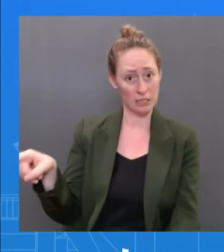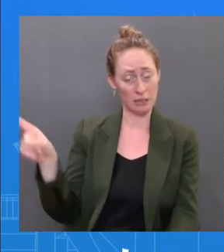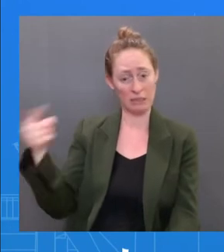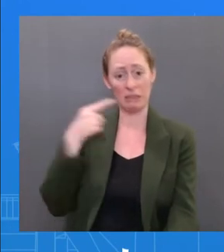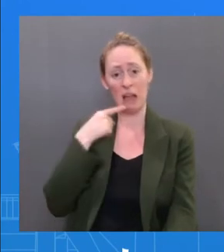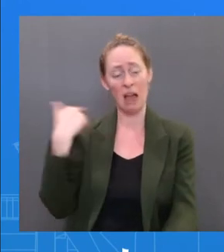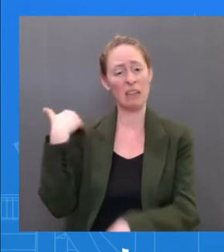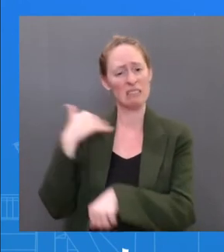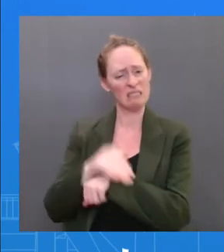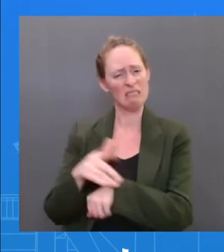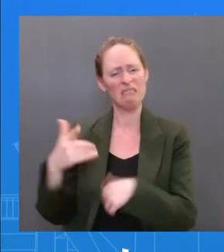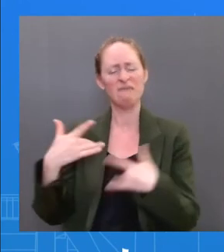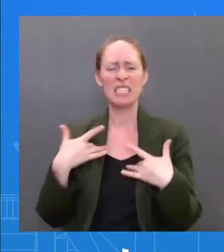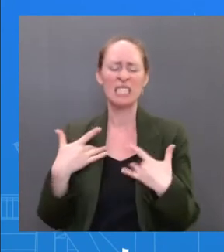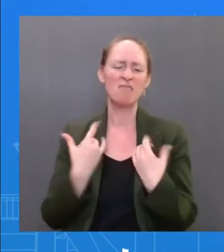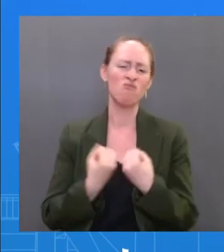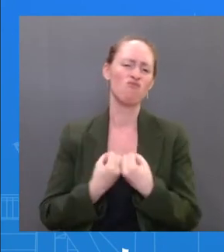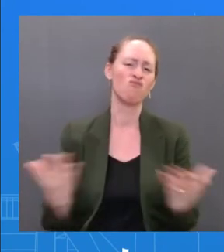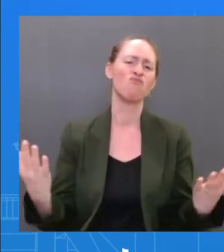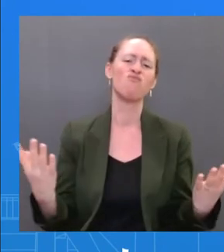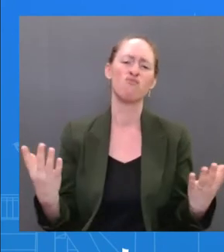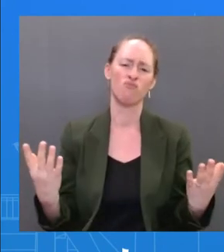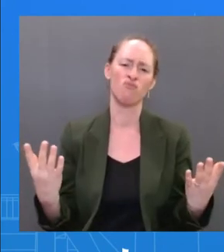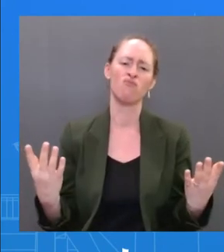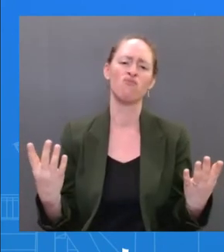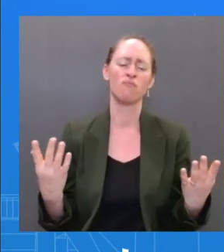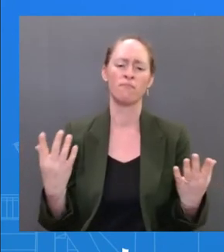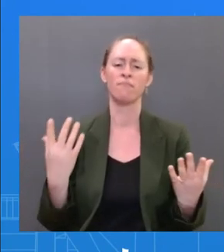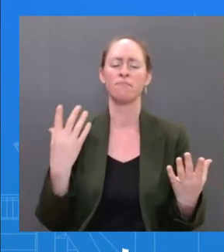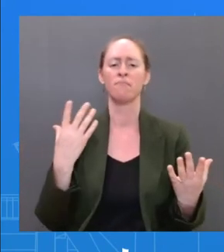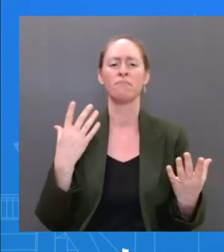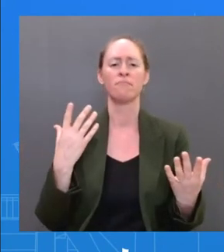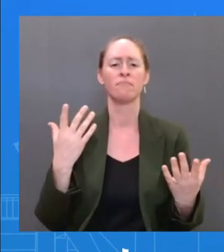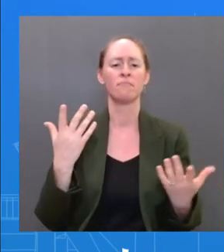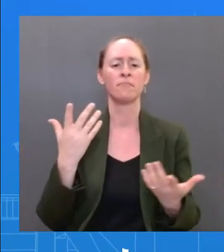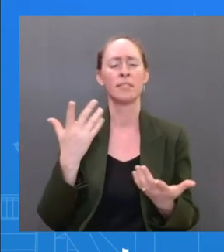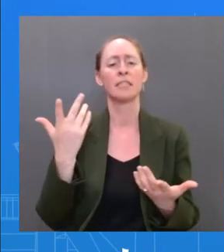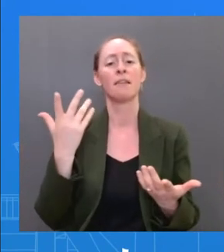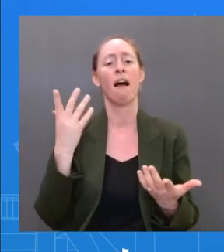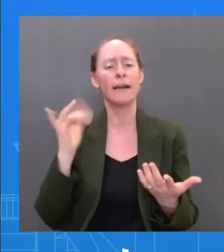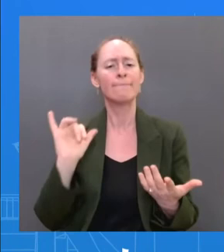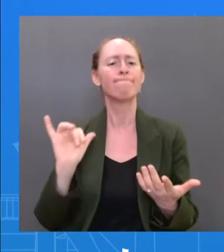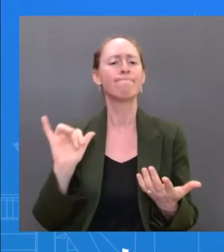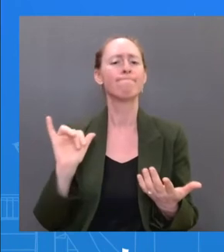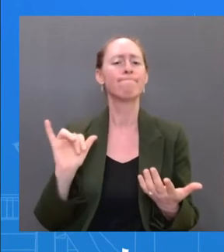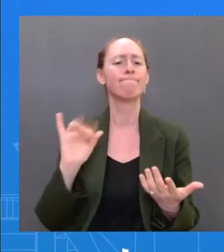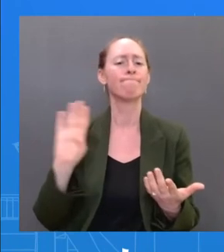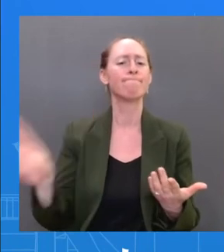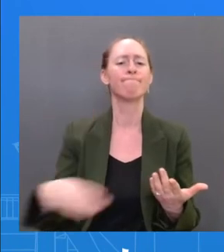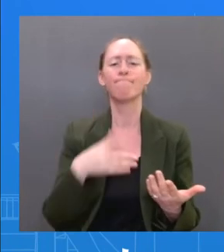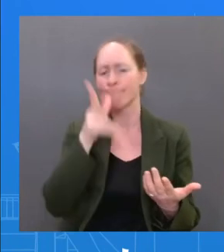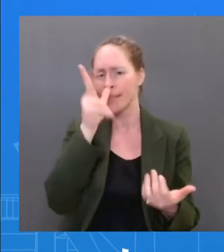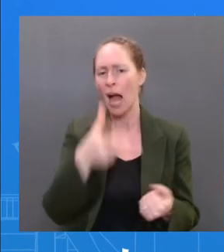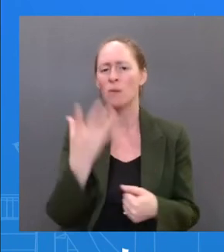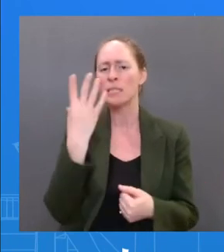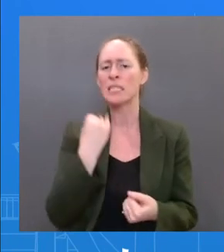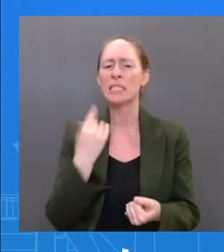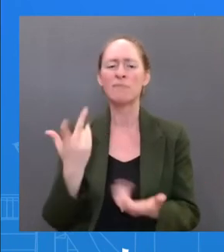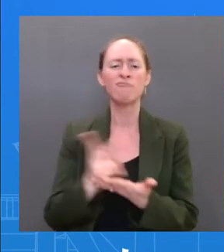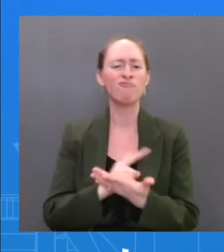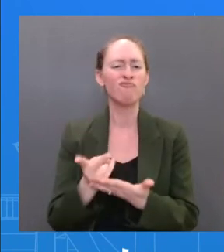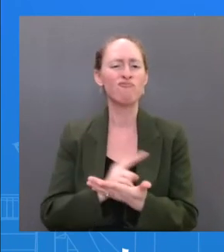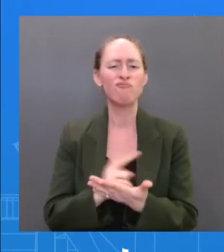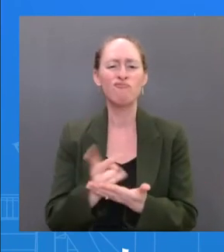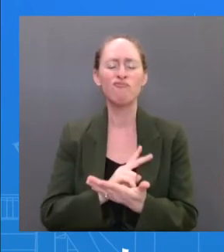didn't have a great night of sleep — we've all had those — woke up this morning, got tested, and then, when was asked about